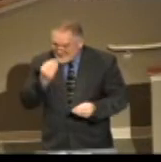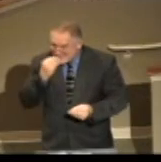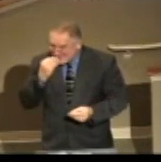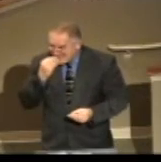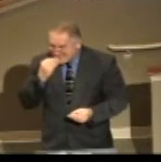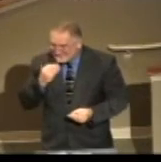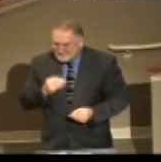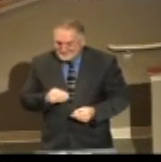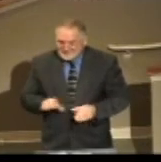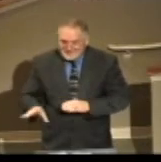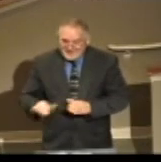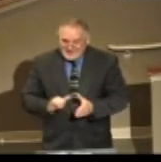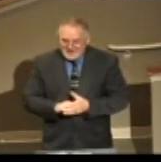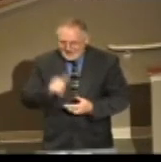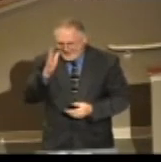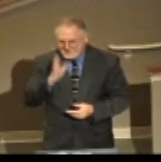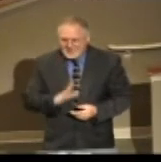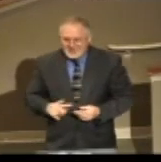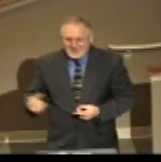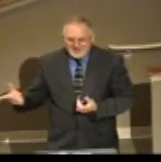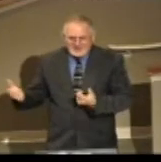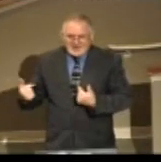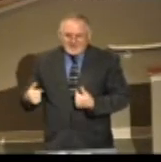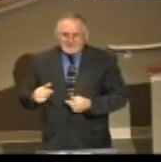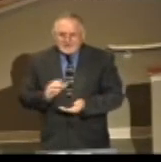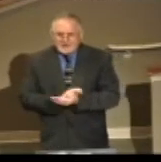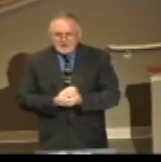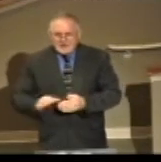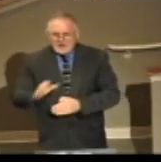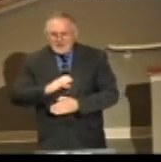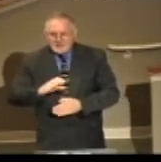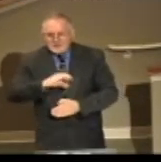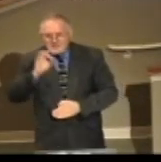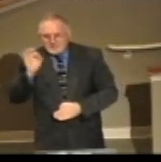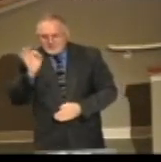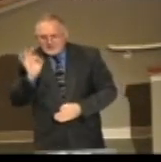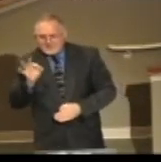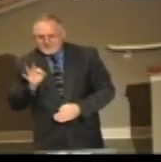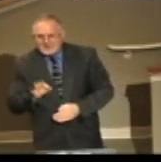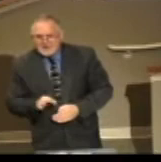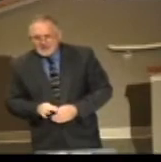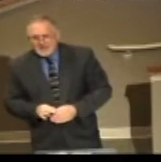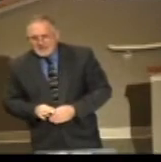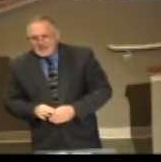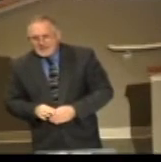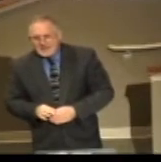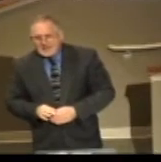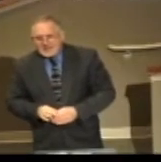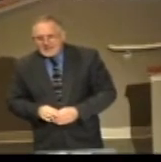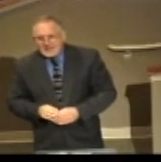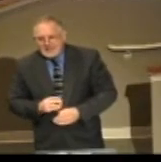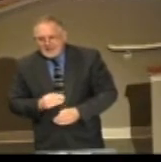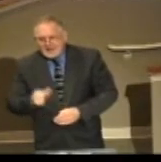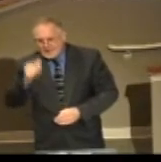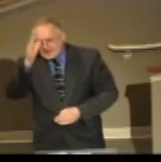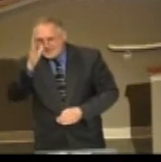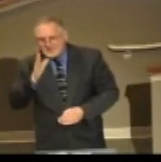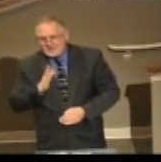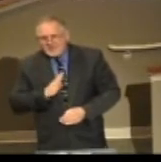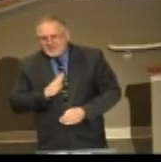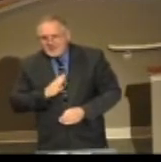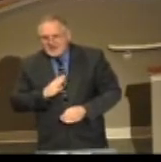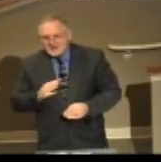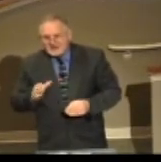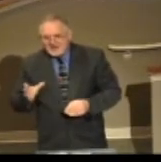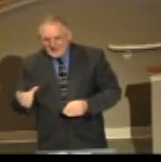We did that. And a man came through that college. was preaching. And, man, he was preaching. And he grabbed my attention.